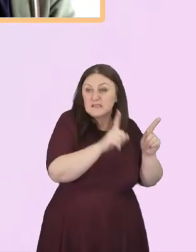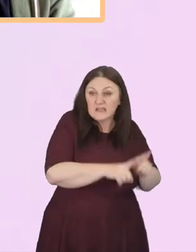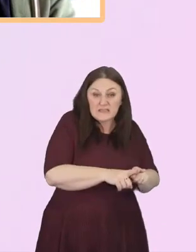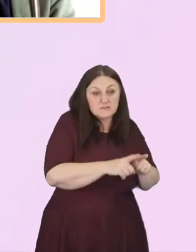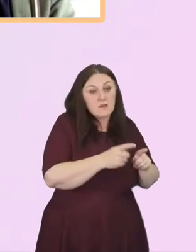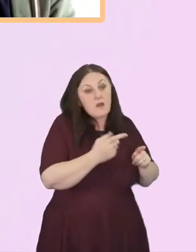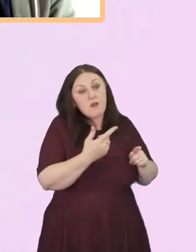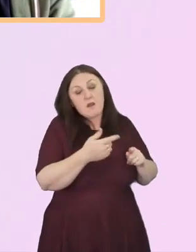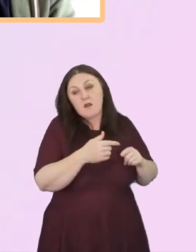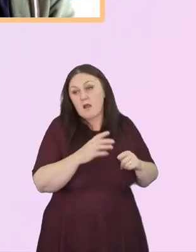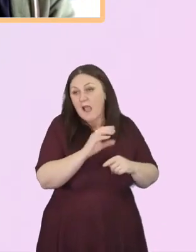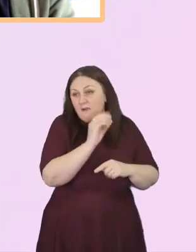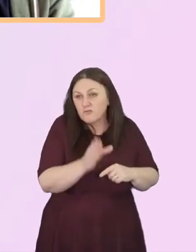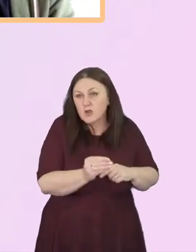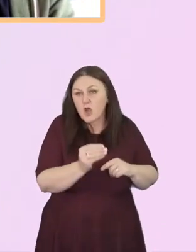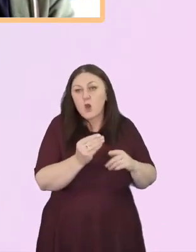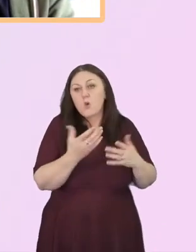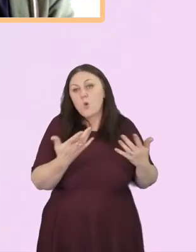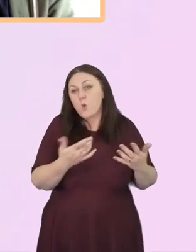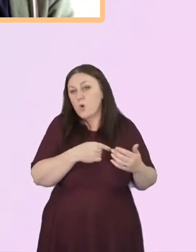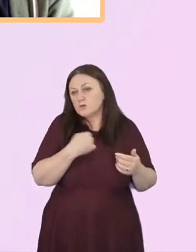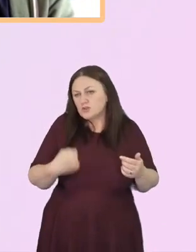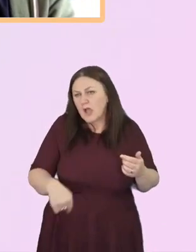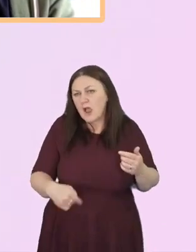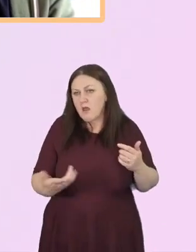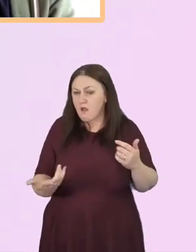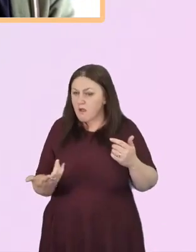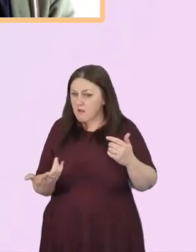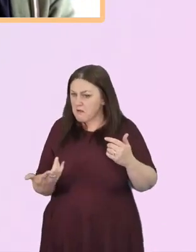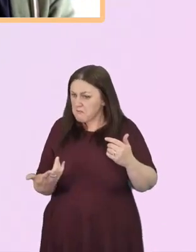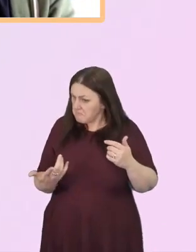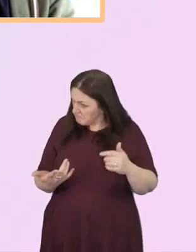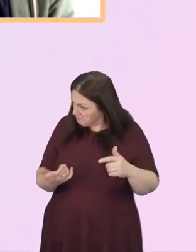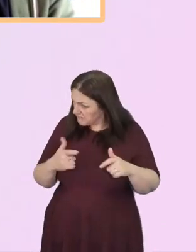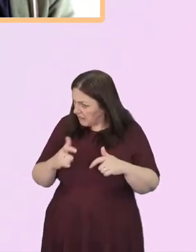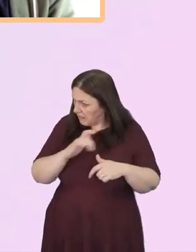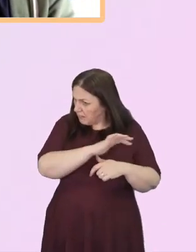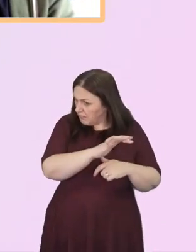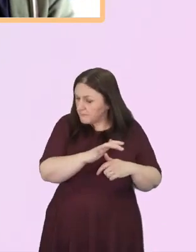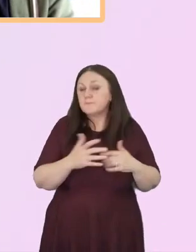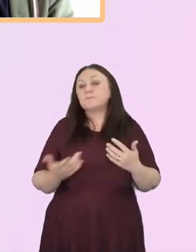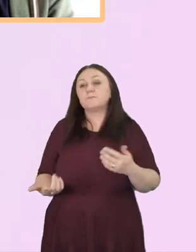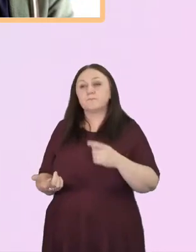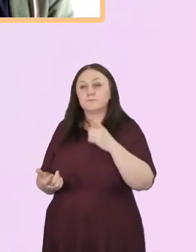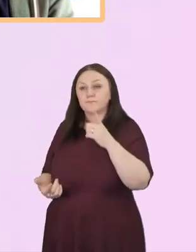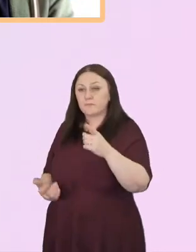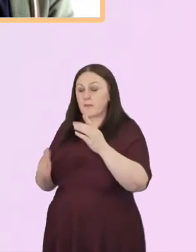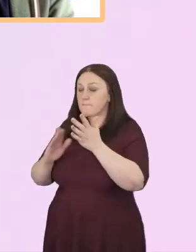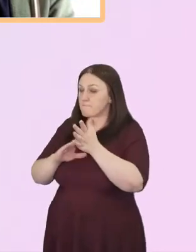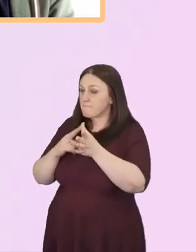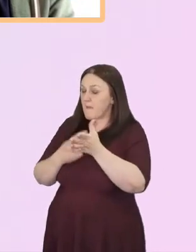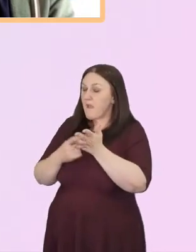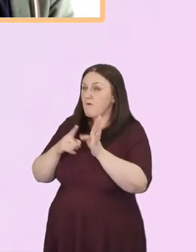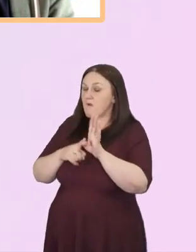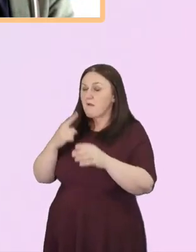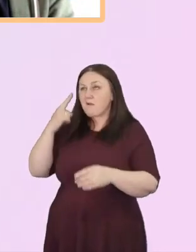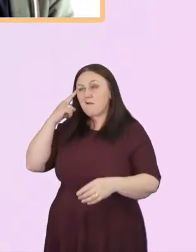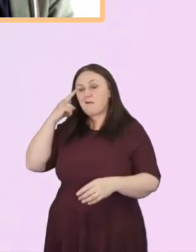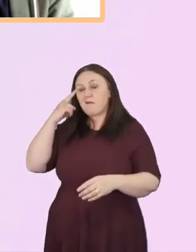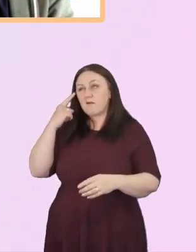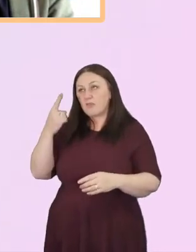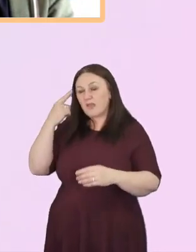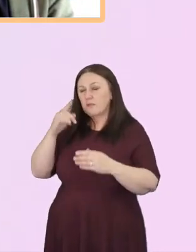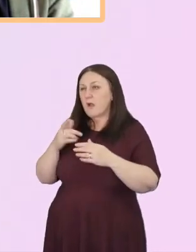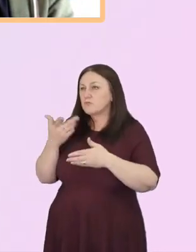I think just immediately into my mind came the stories of Joe Coppolio,